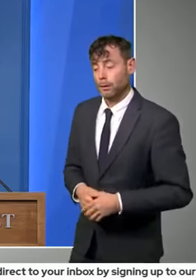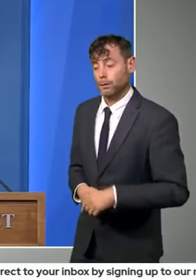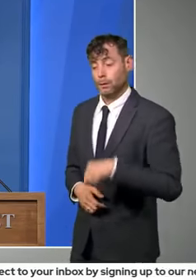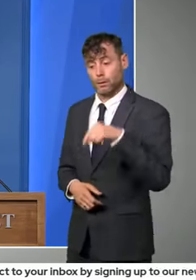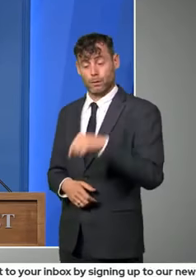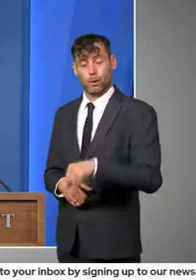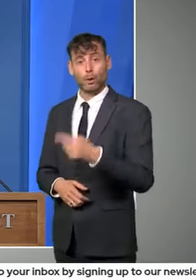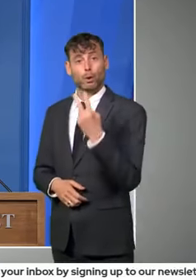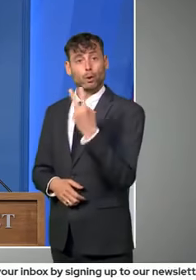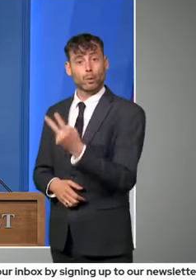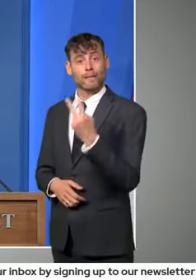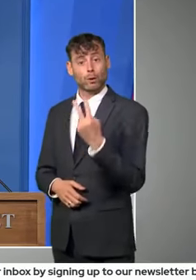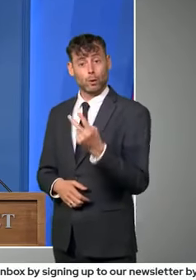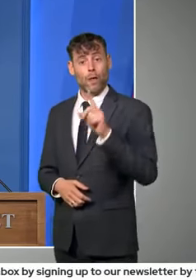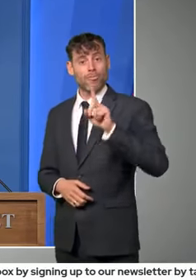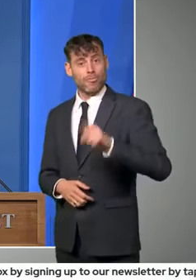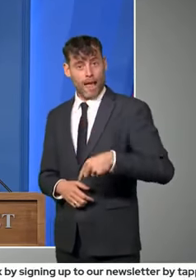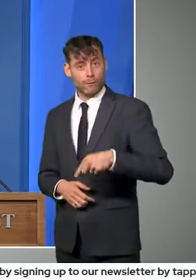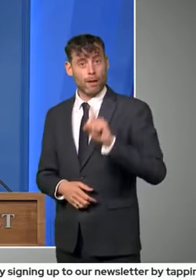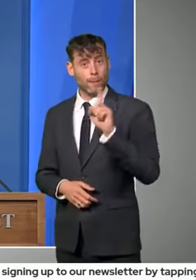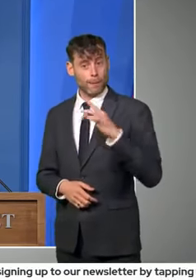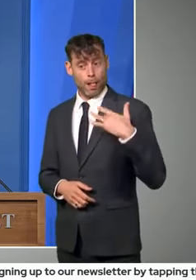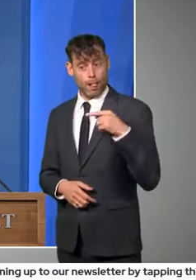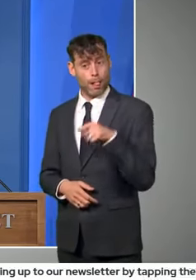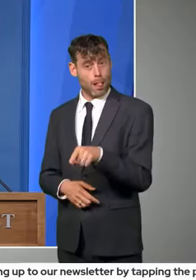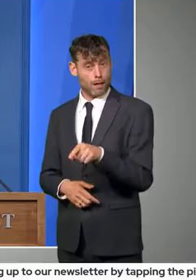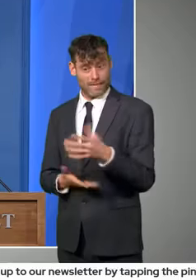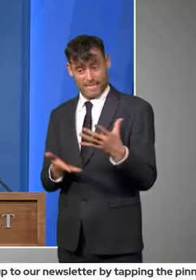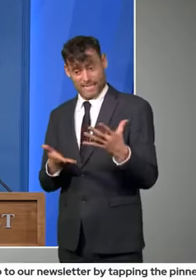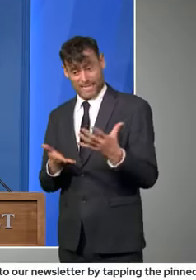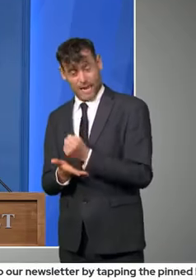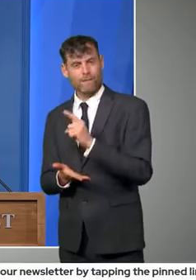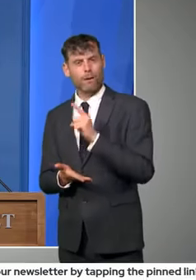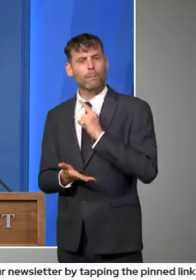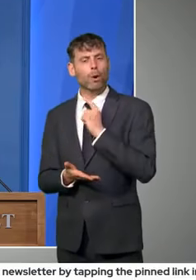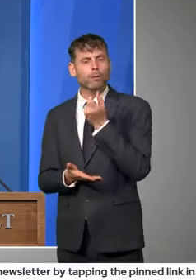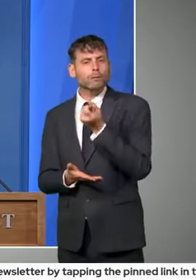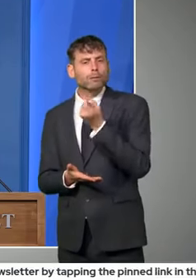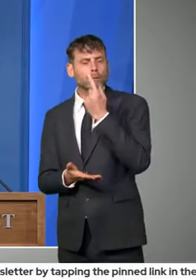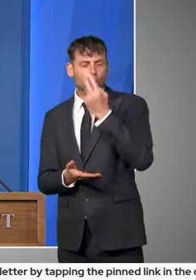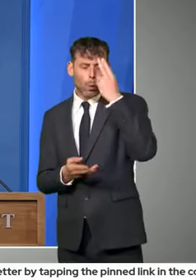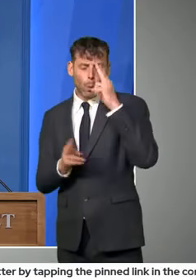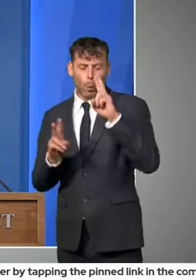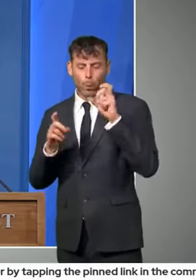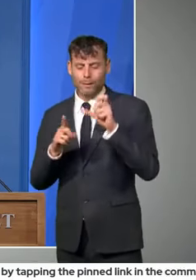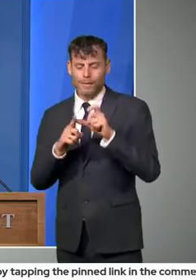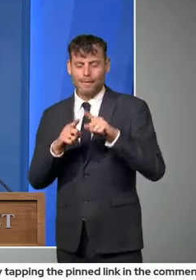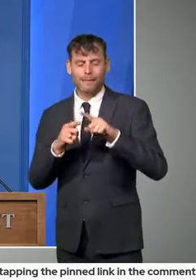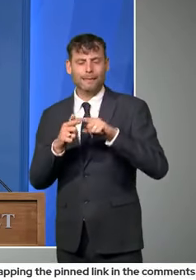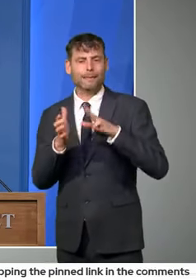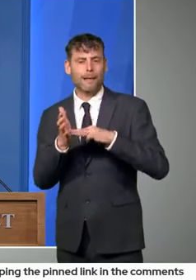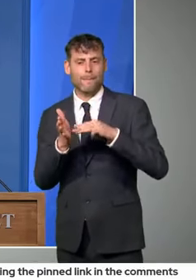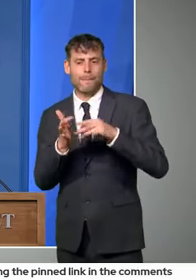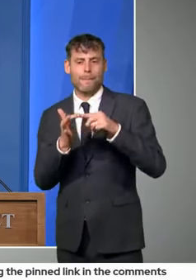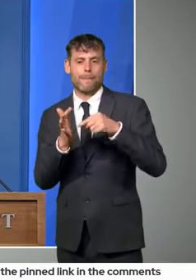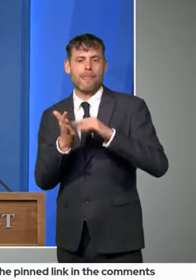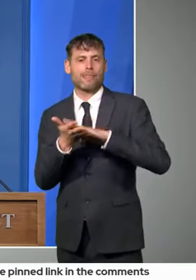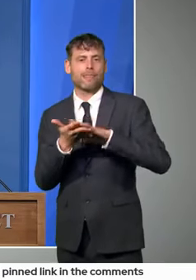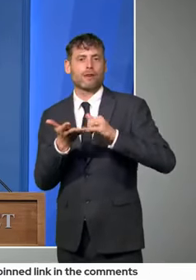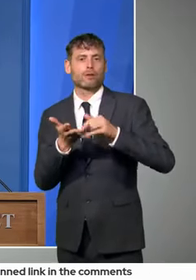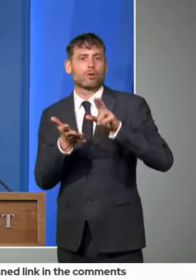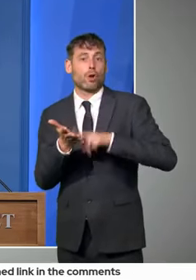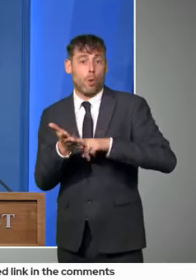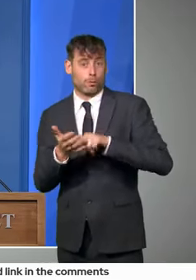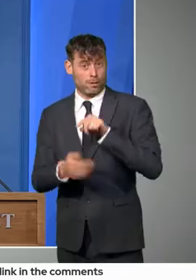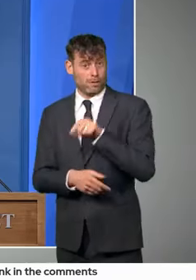dexamethasone. So your question about what have we got in the pipeline, there are a number of treatments at the moment that are being tested and refined. And what we've